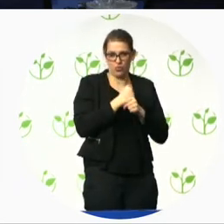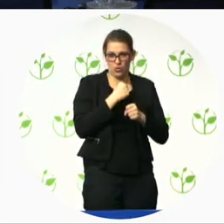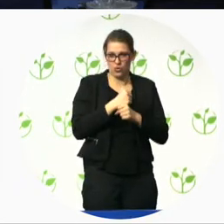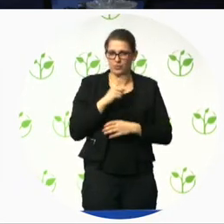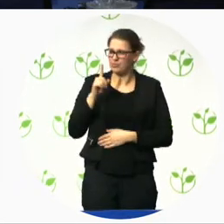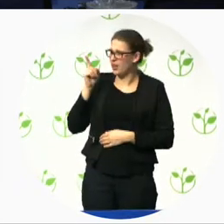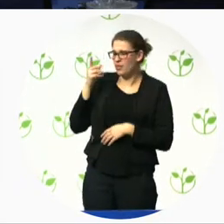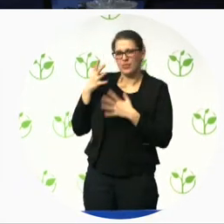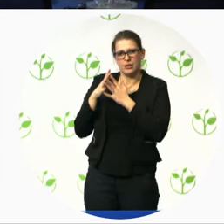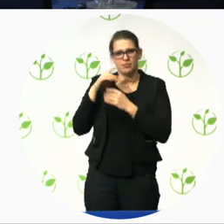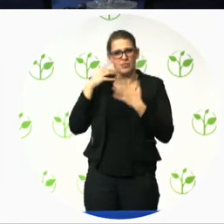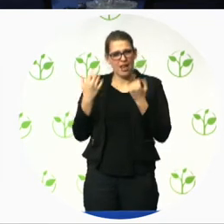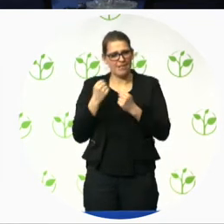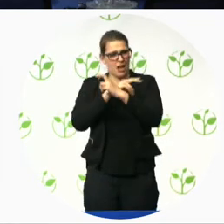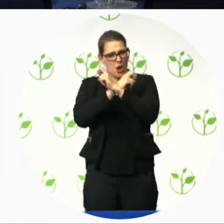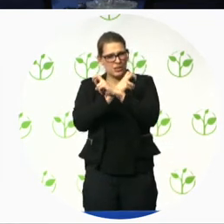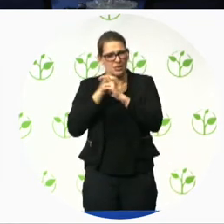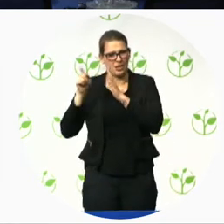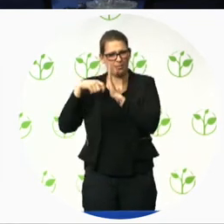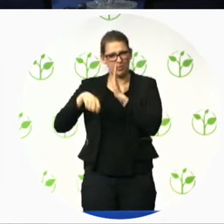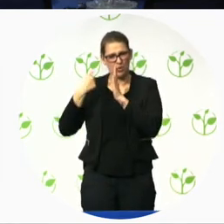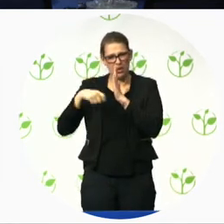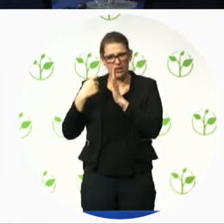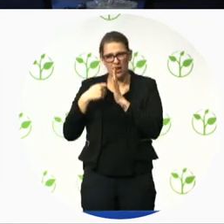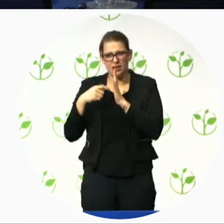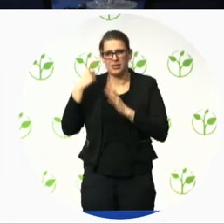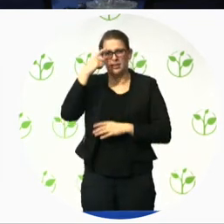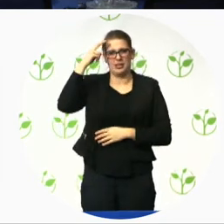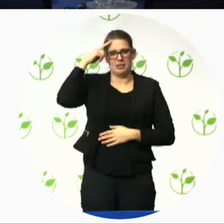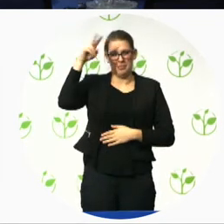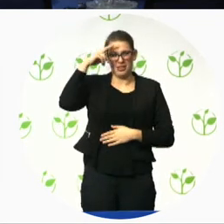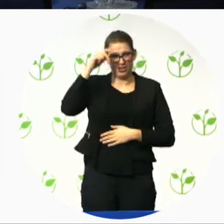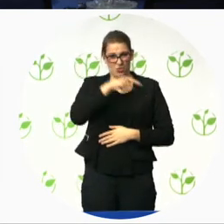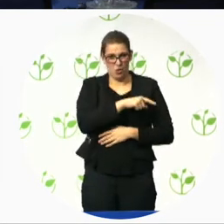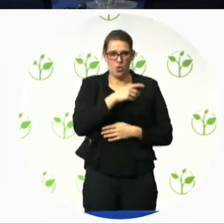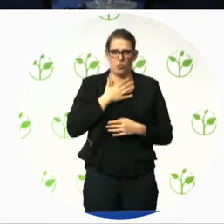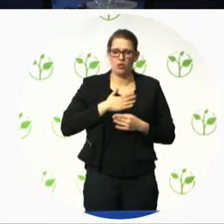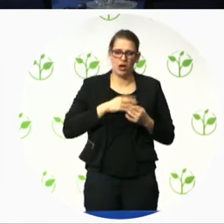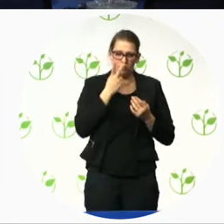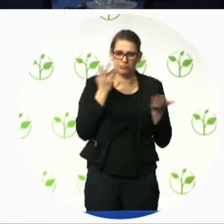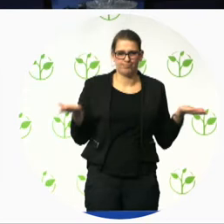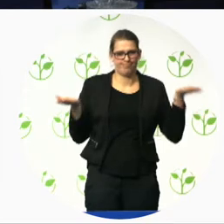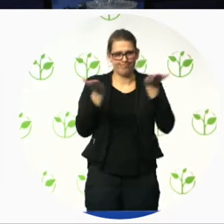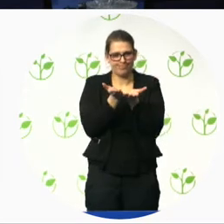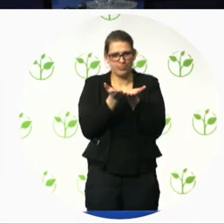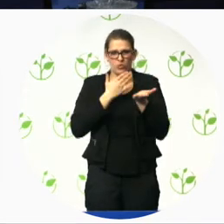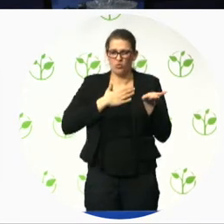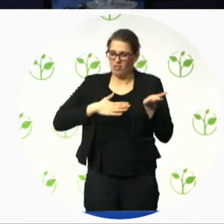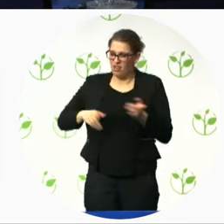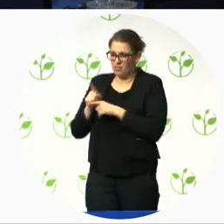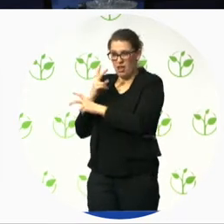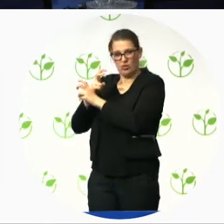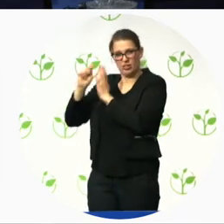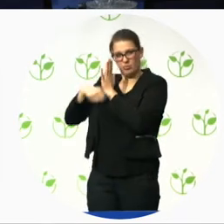saw in your presentation that it said that it didn't have commercial purposes so I was wondering if the certificate has any